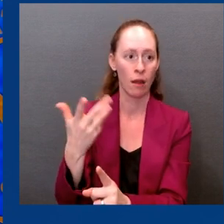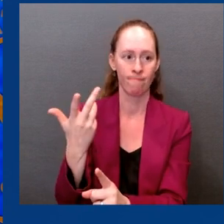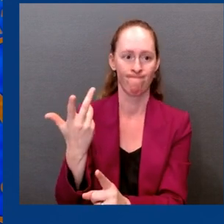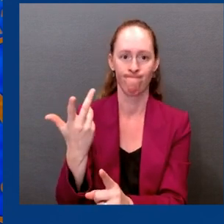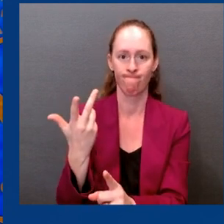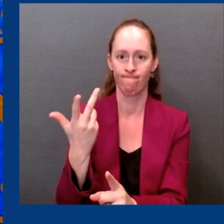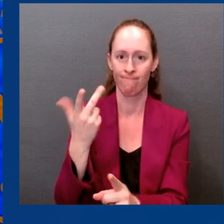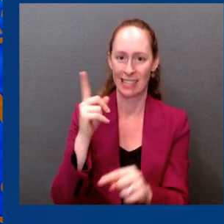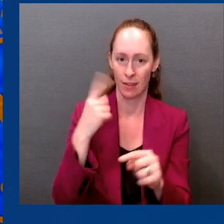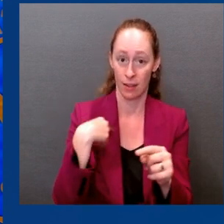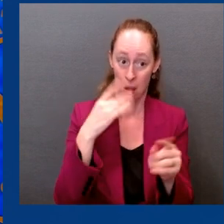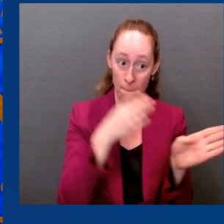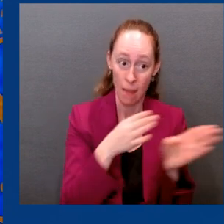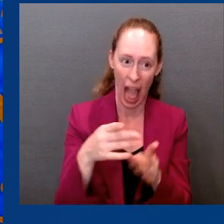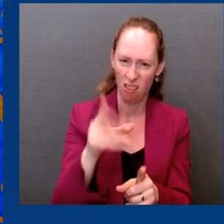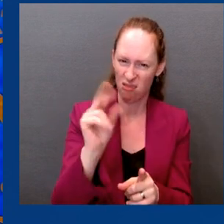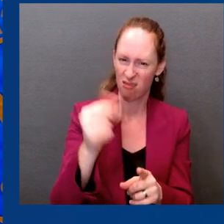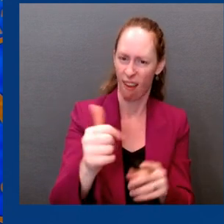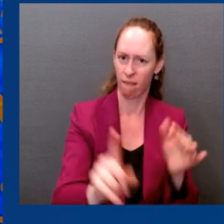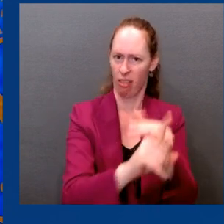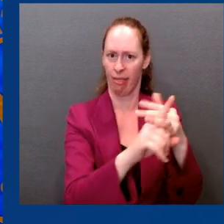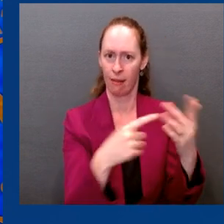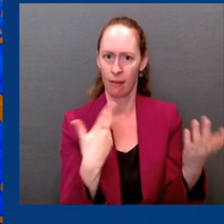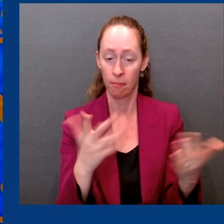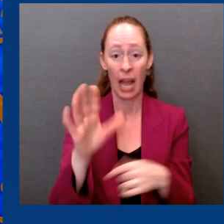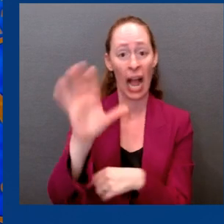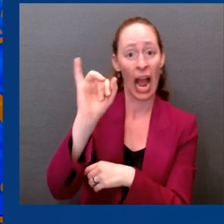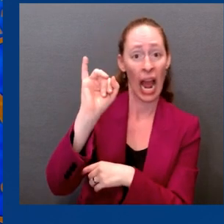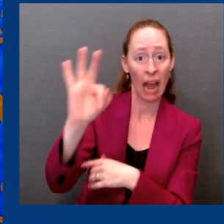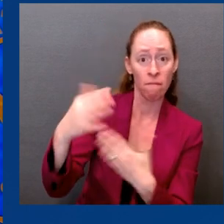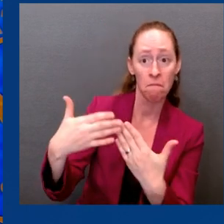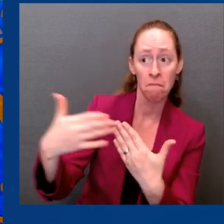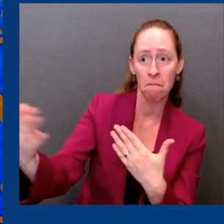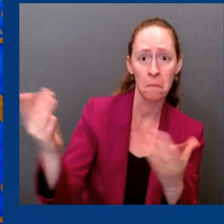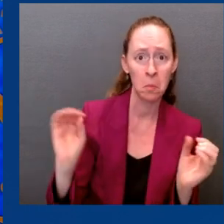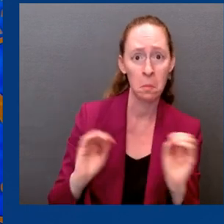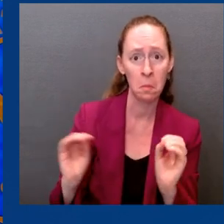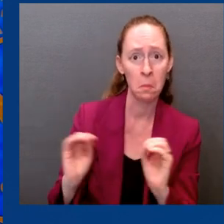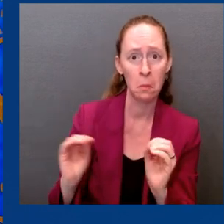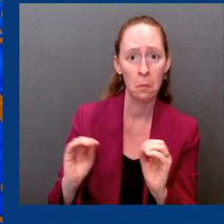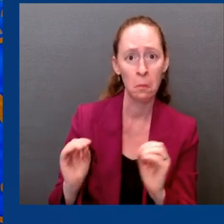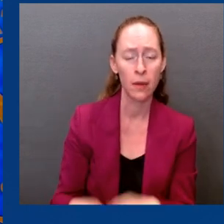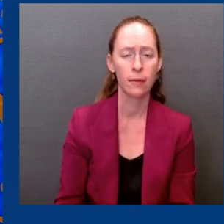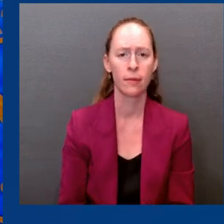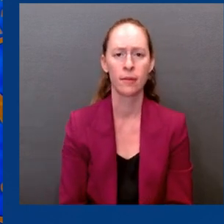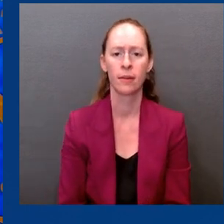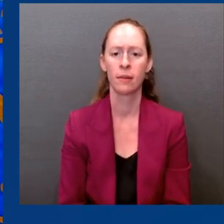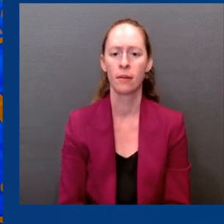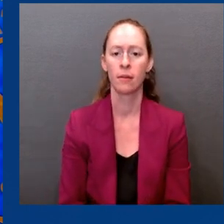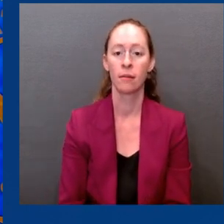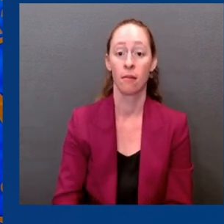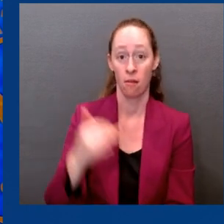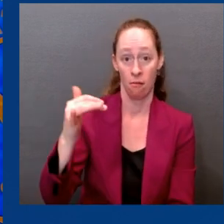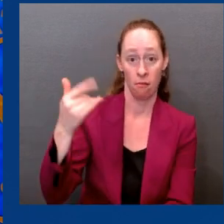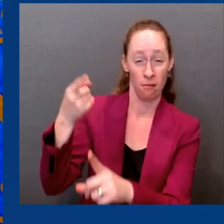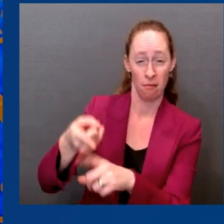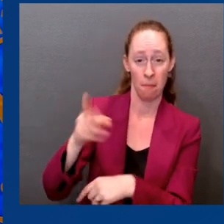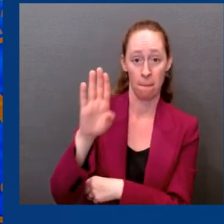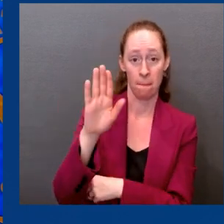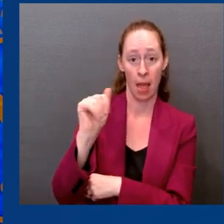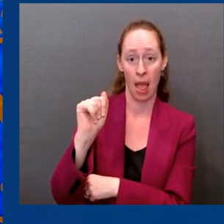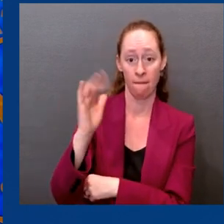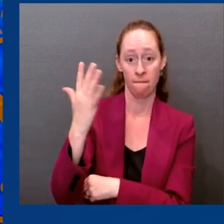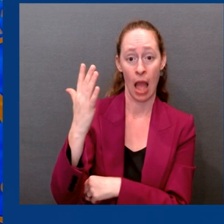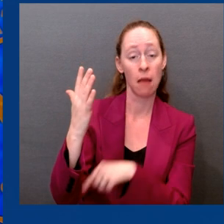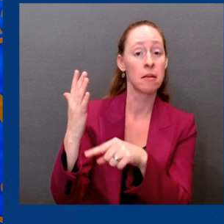next year. You would expect that BA.5, if it stays with us in the sense of being the dominant one for a